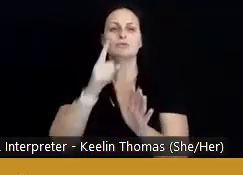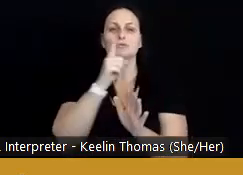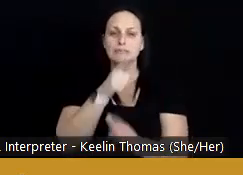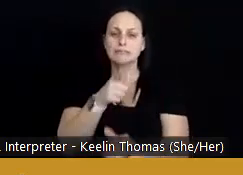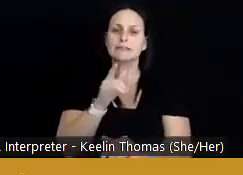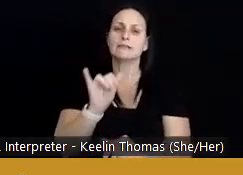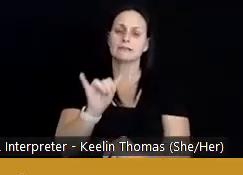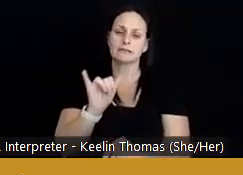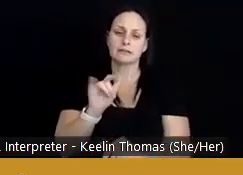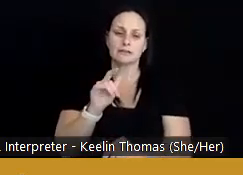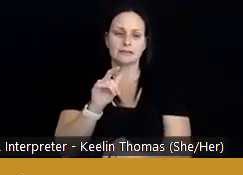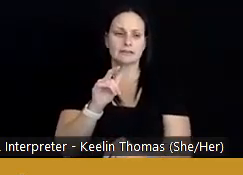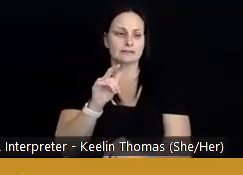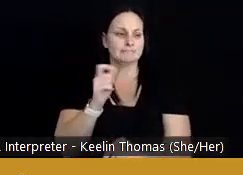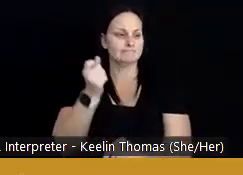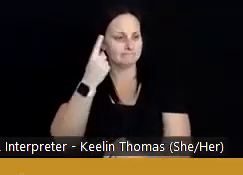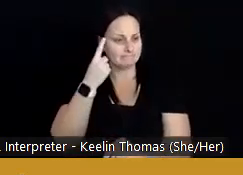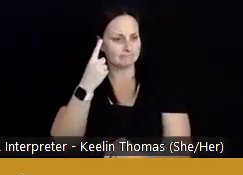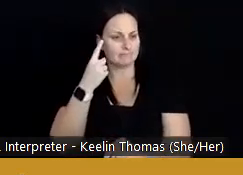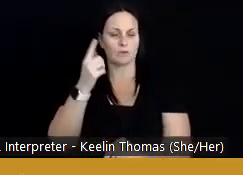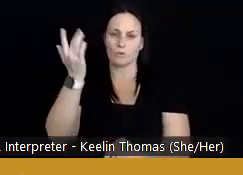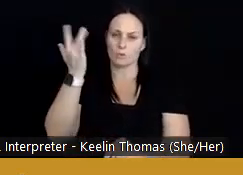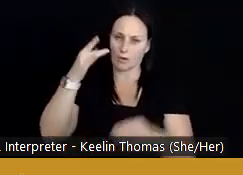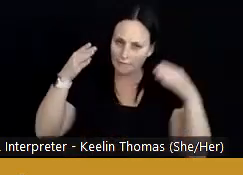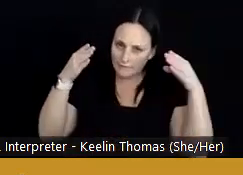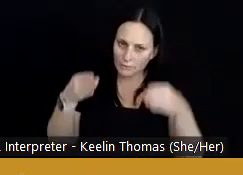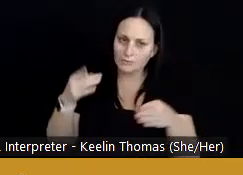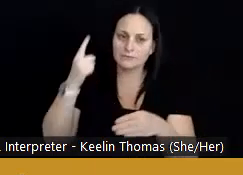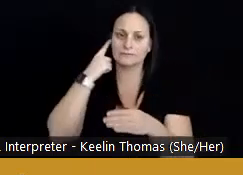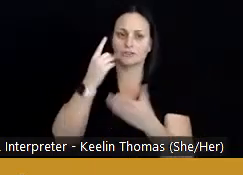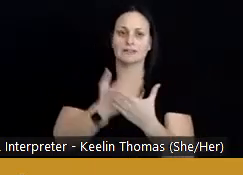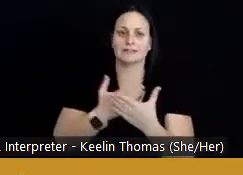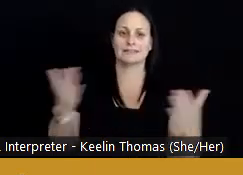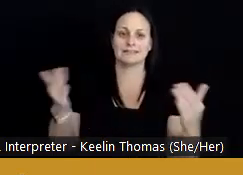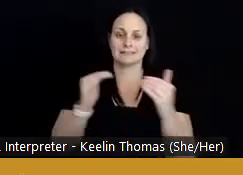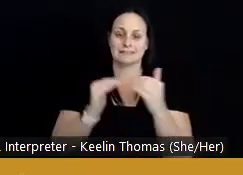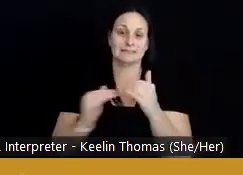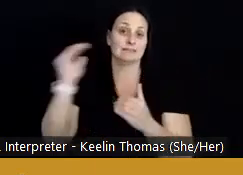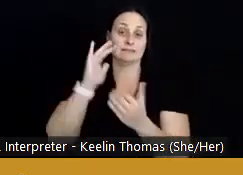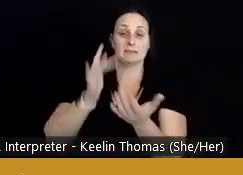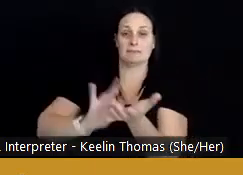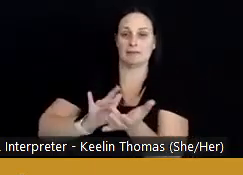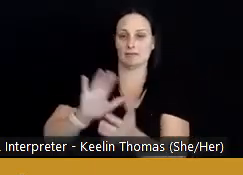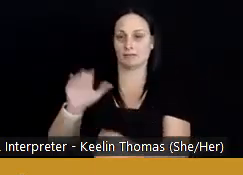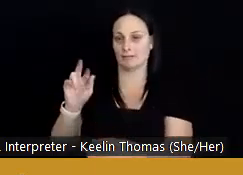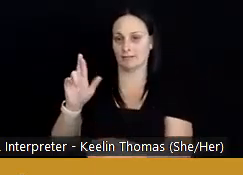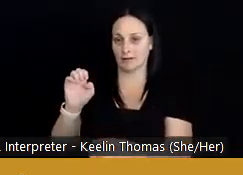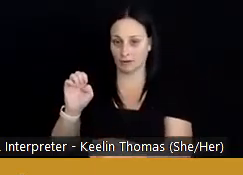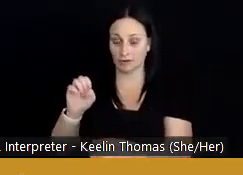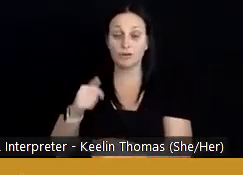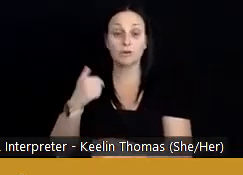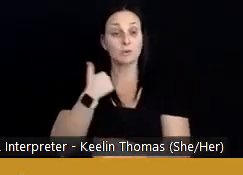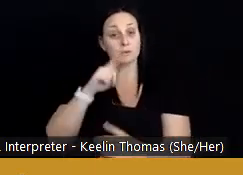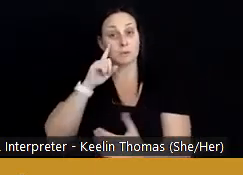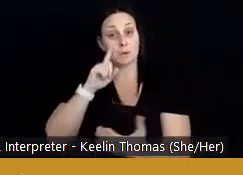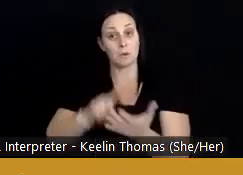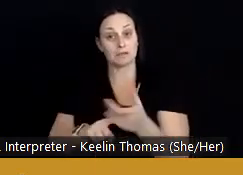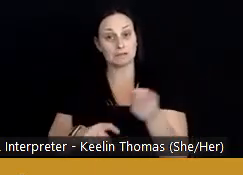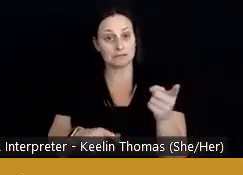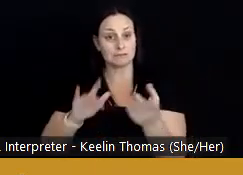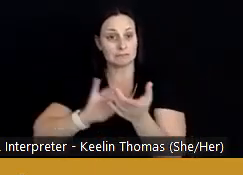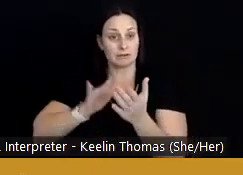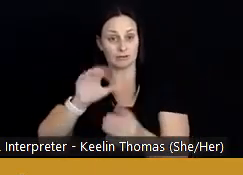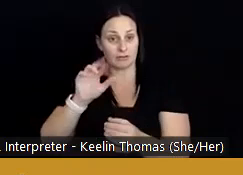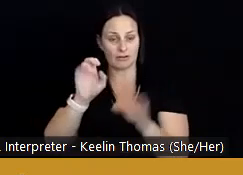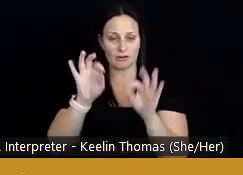into bear why the focus on things beyond medical care. We notice here that medical care